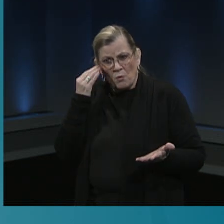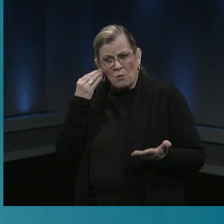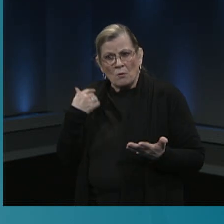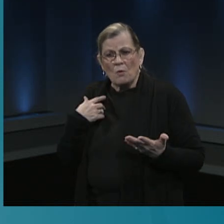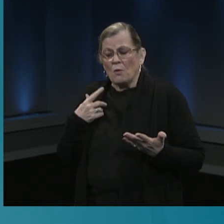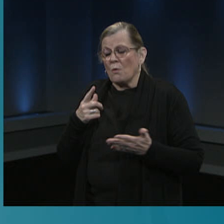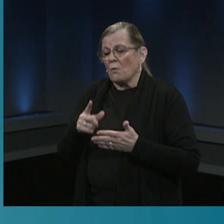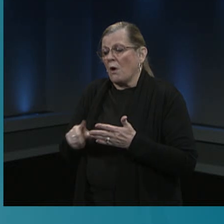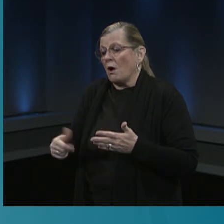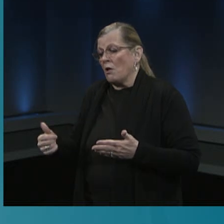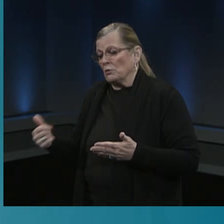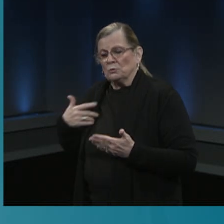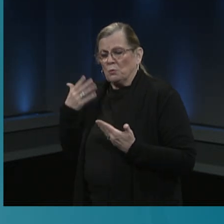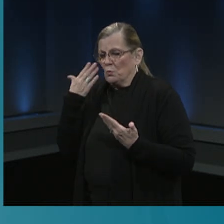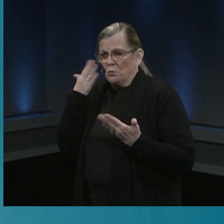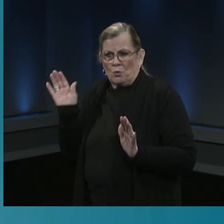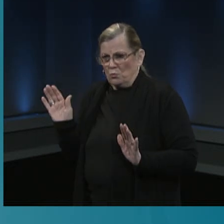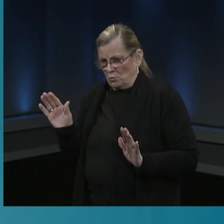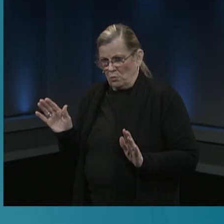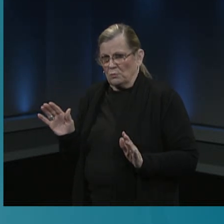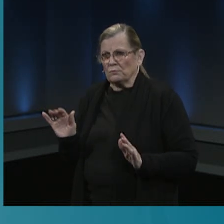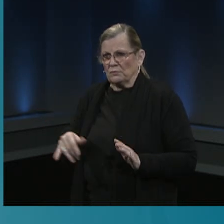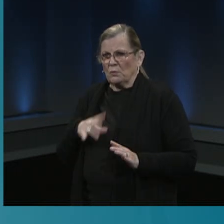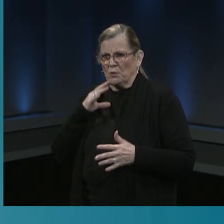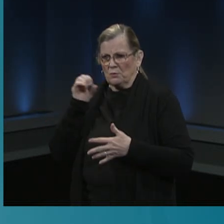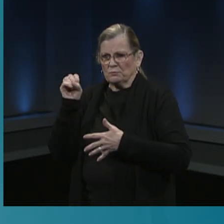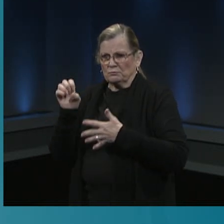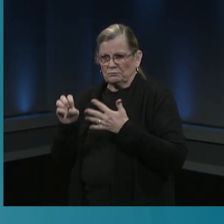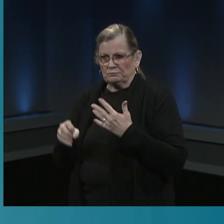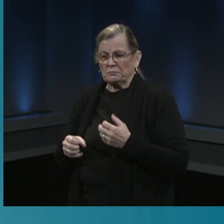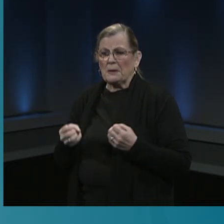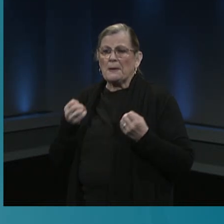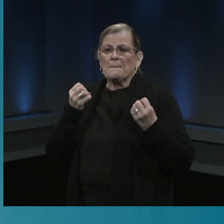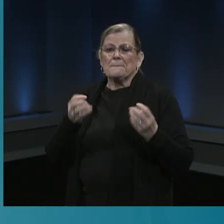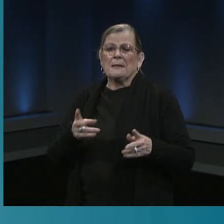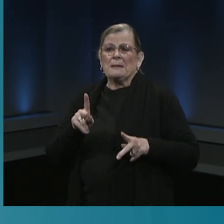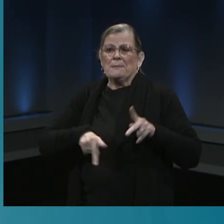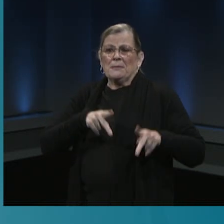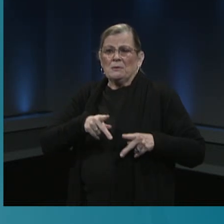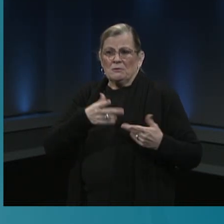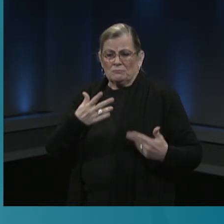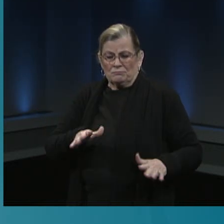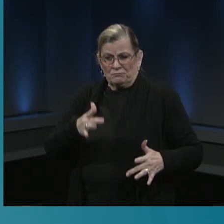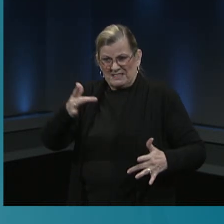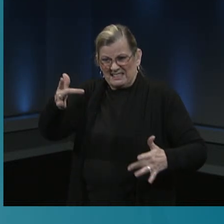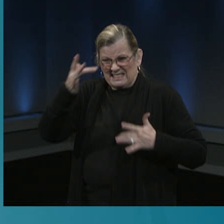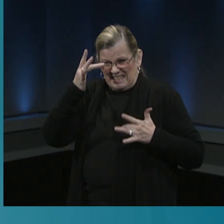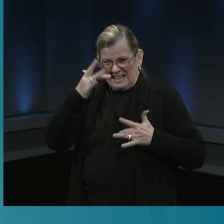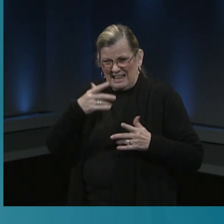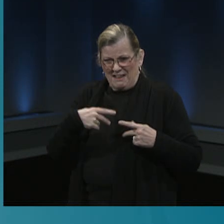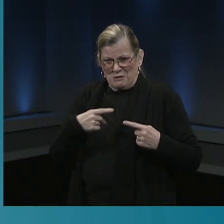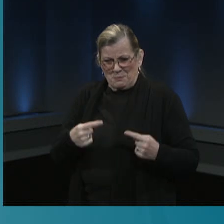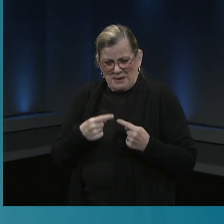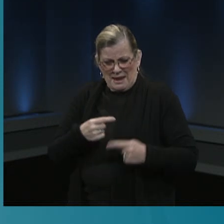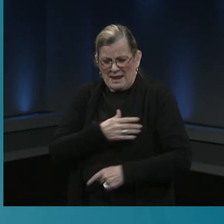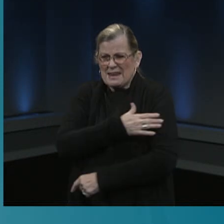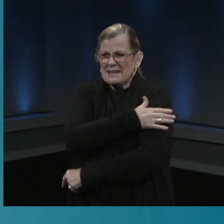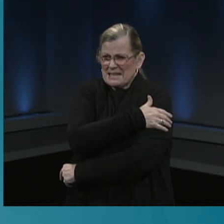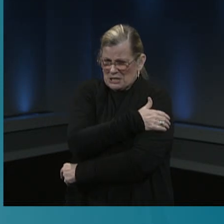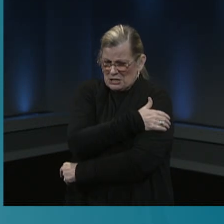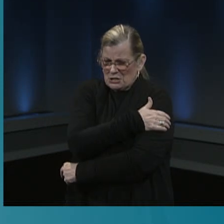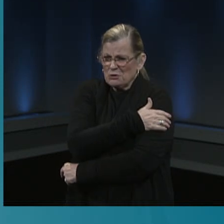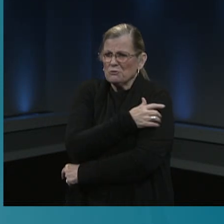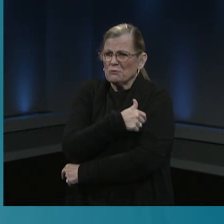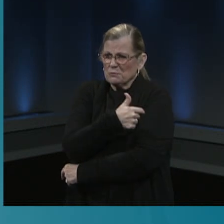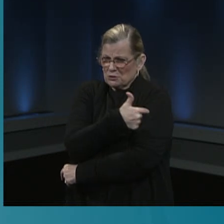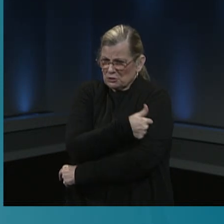know that many people who receive the vaccine have pain at the site of injection, and some had symptoms like chills,